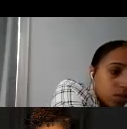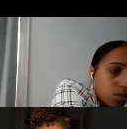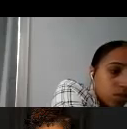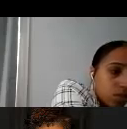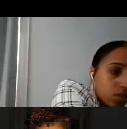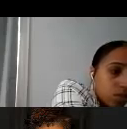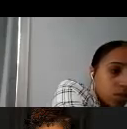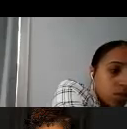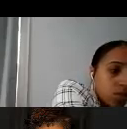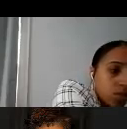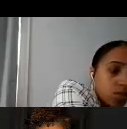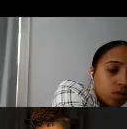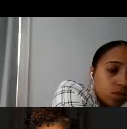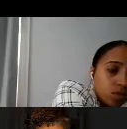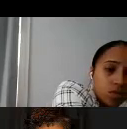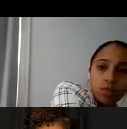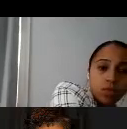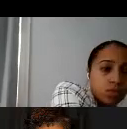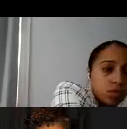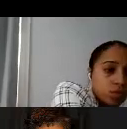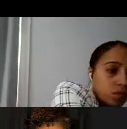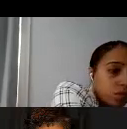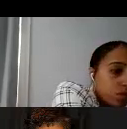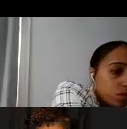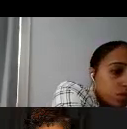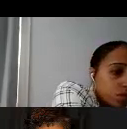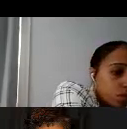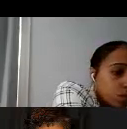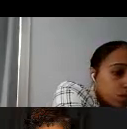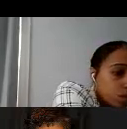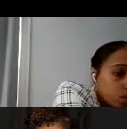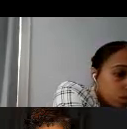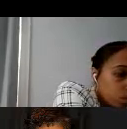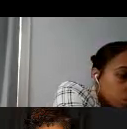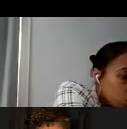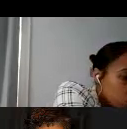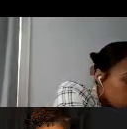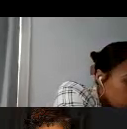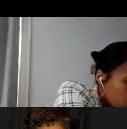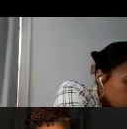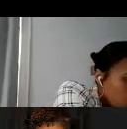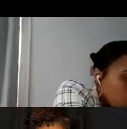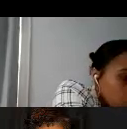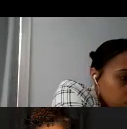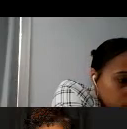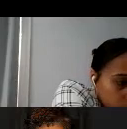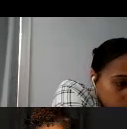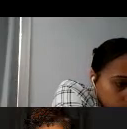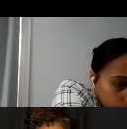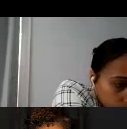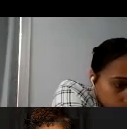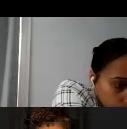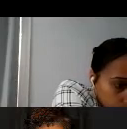criteria for income and minority, just want to ask the council members, they feel that we have missed